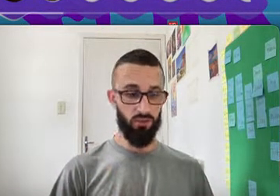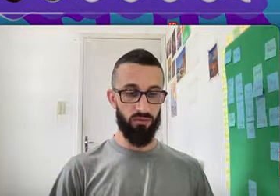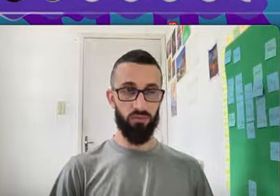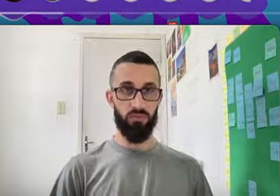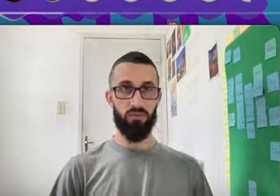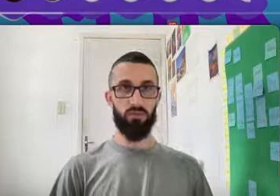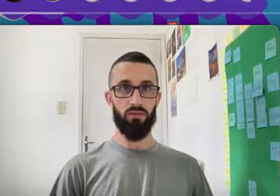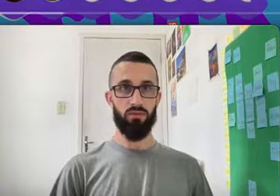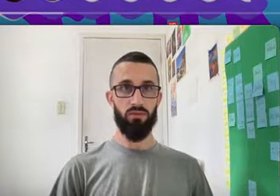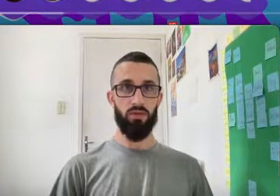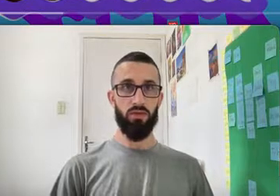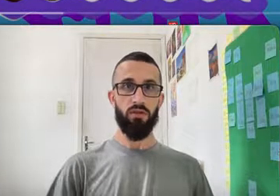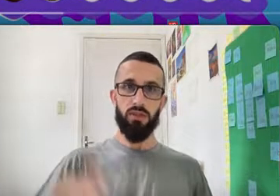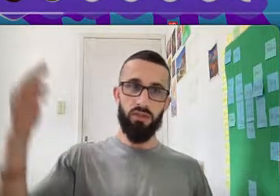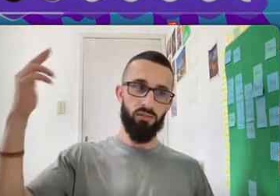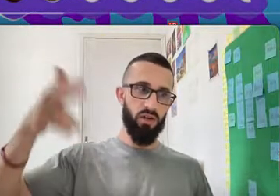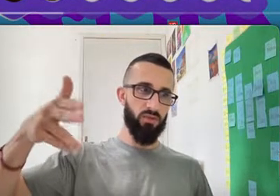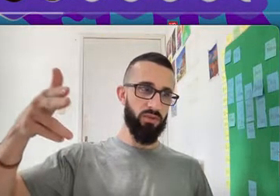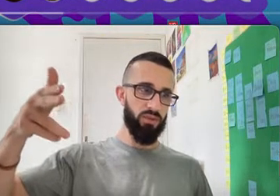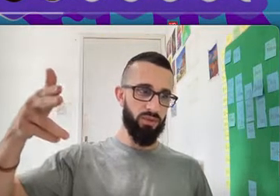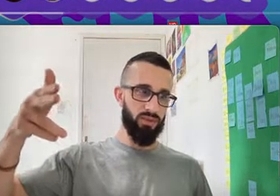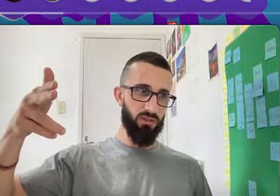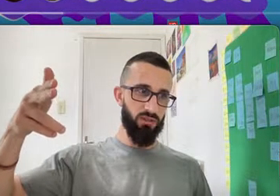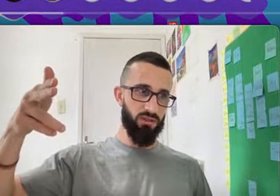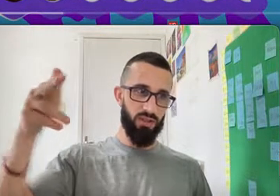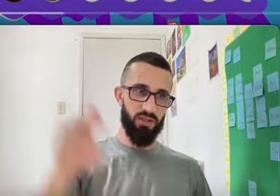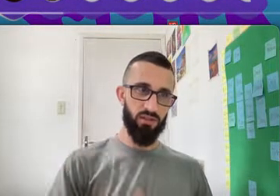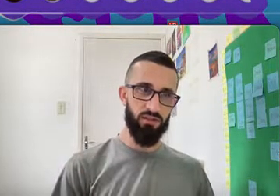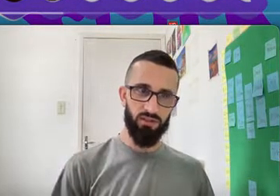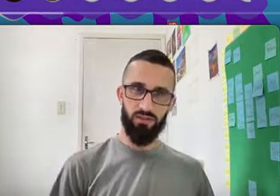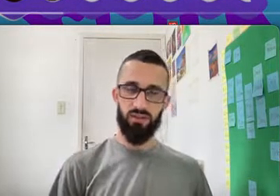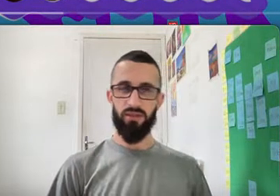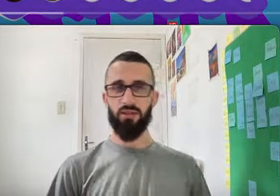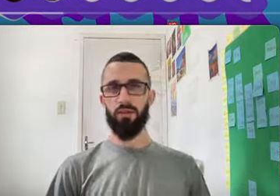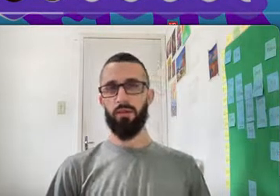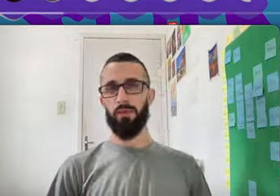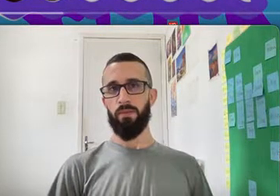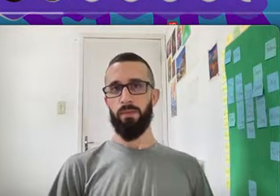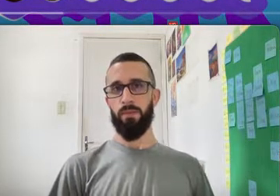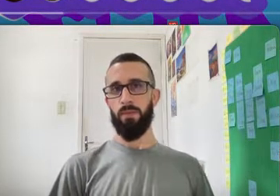Assalto This Is A Robbery Is That What You Say In English